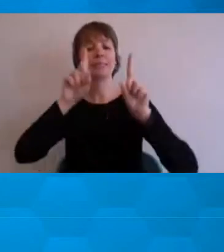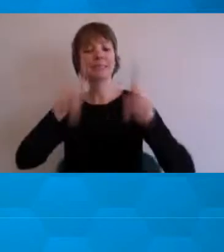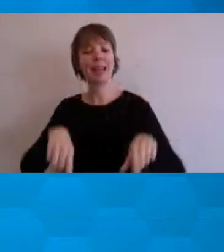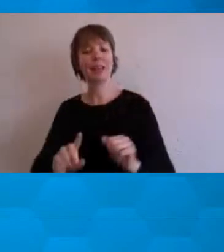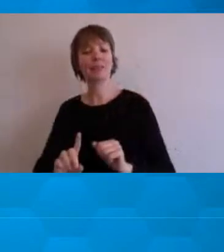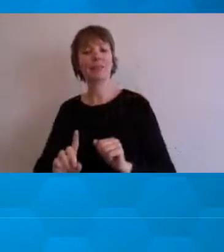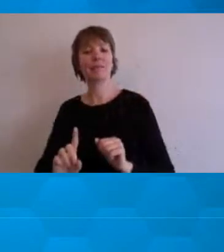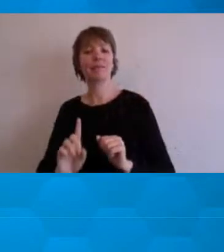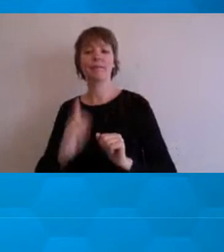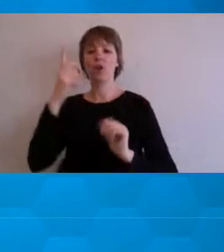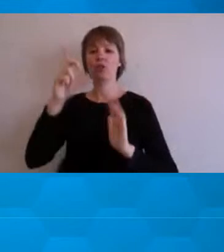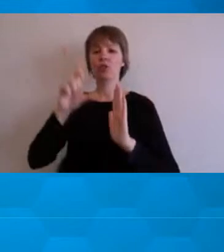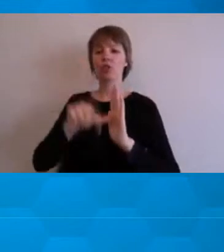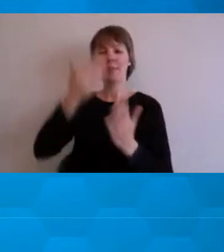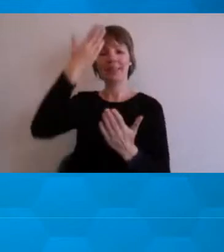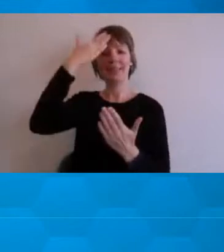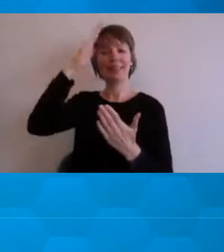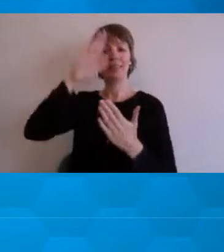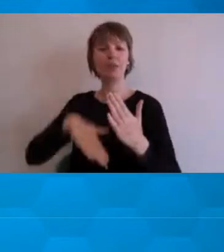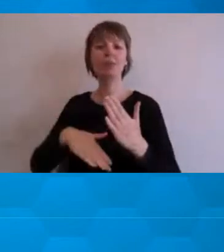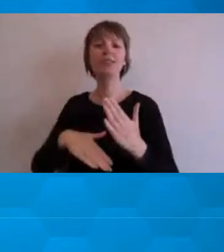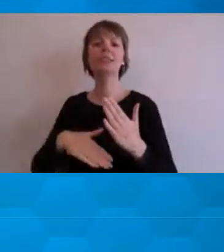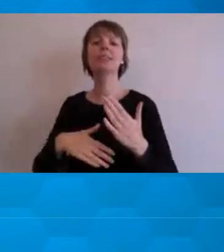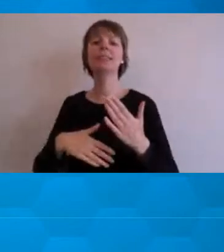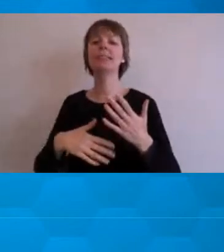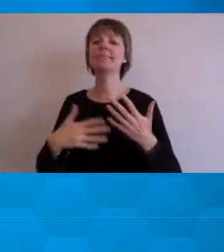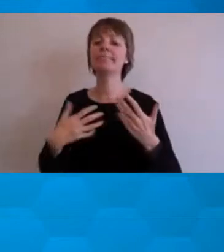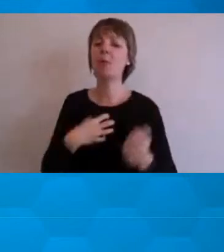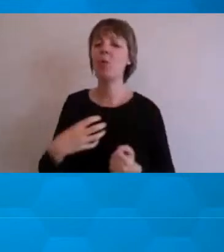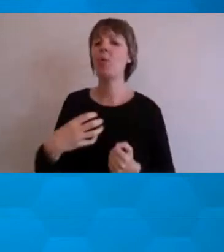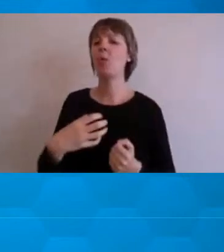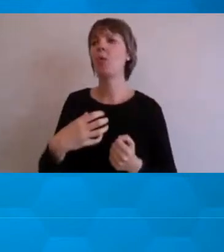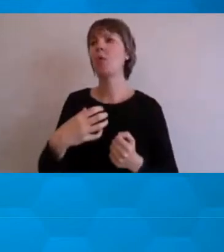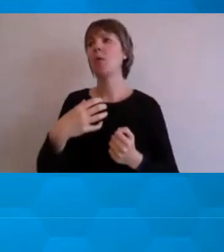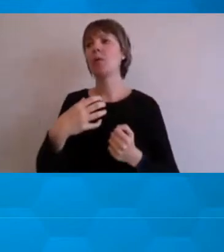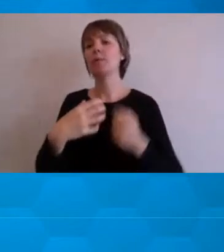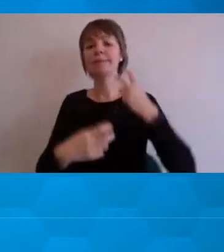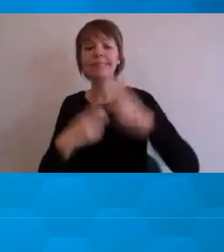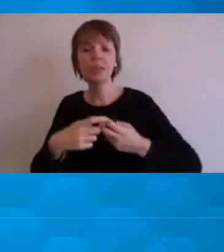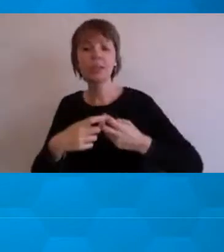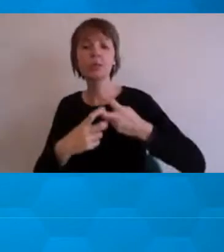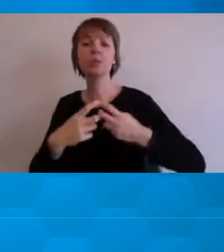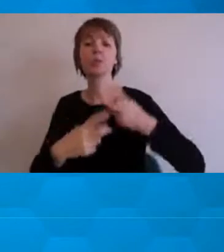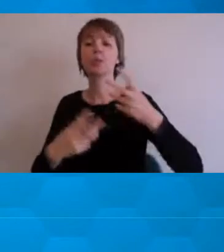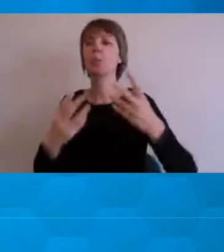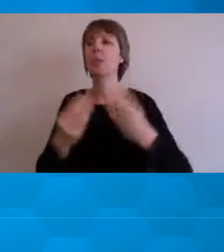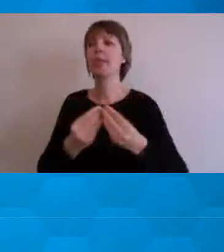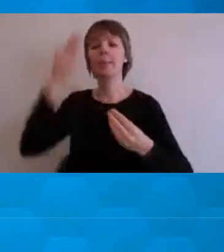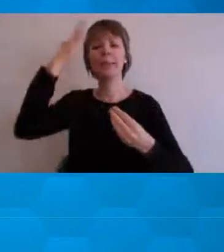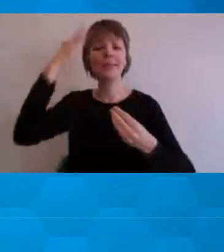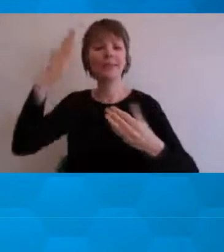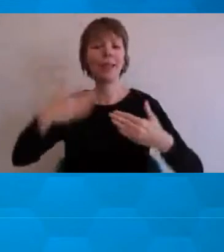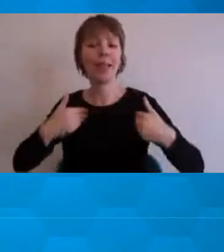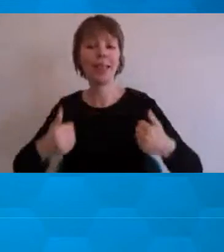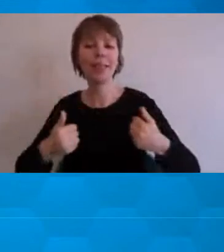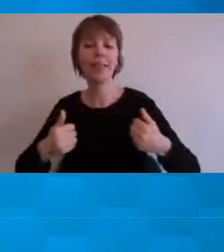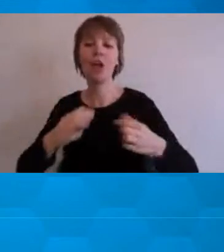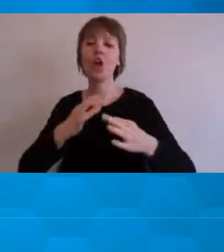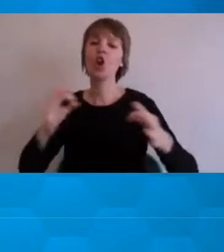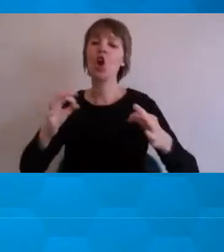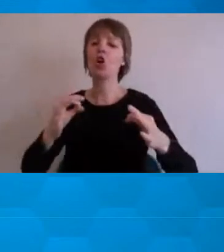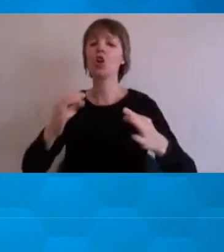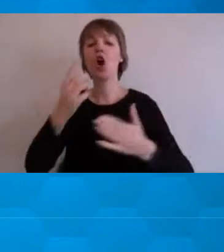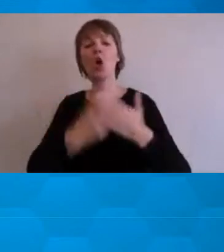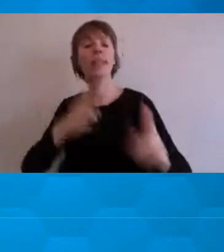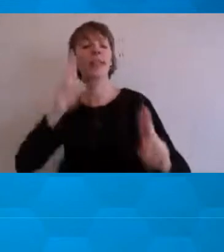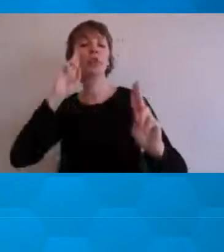of more, something that is a bit more than just a normal stress, right? Something that